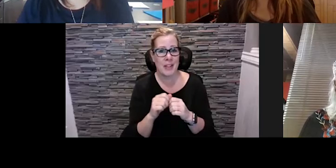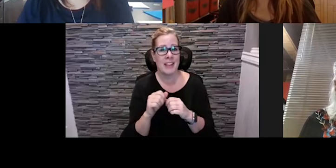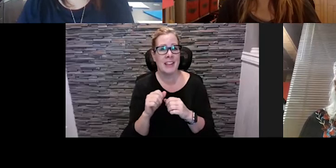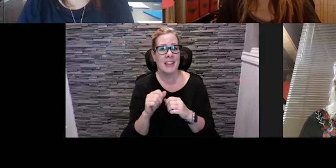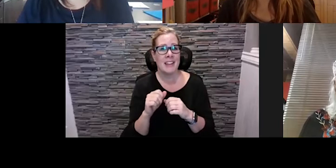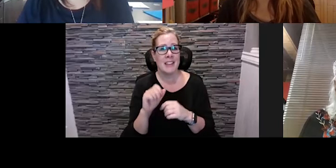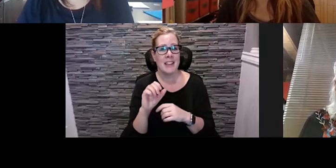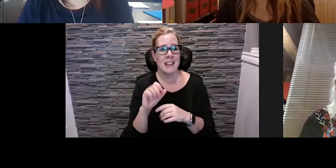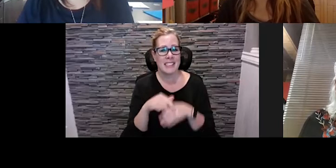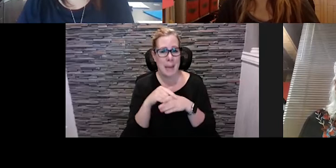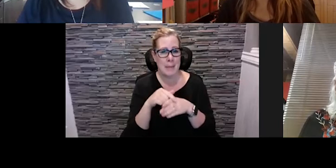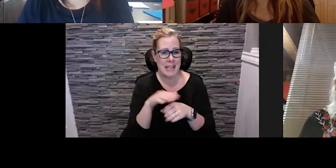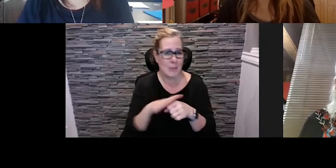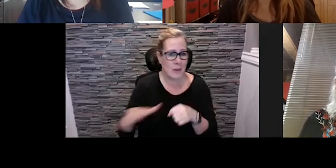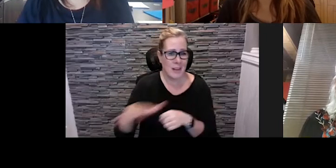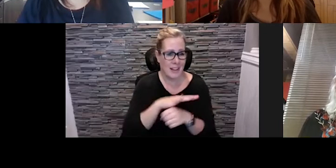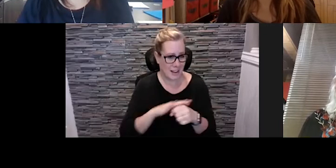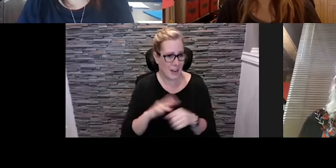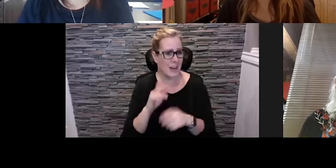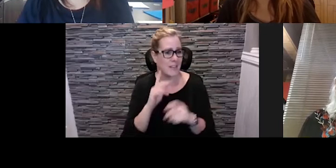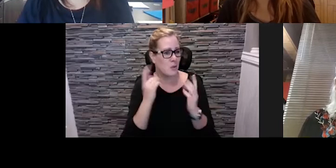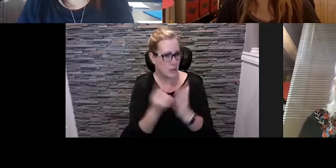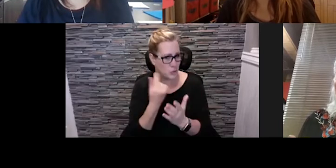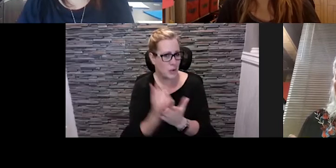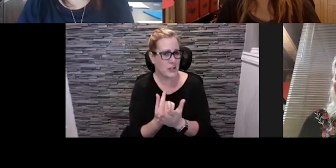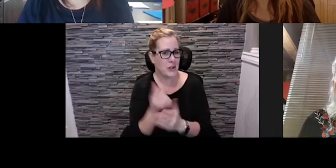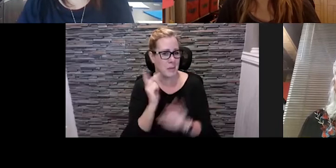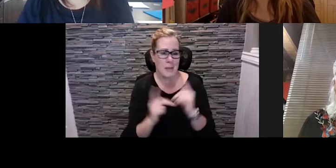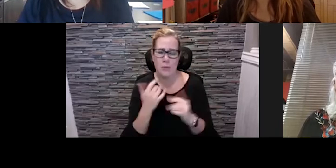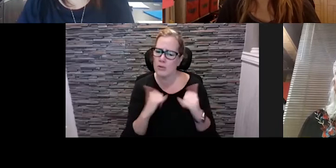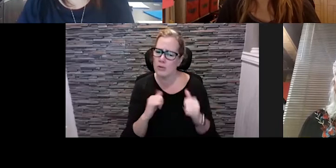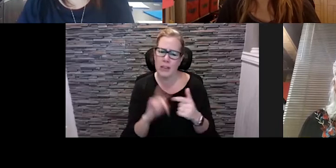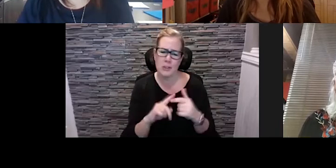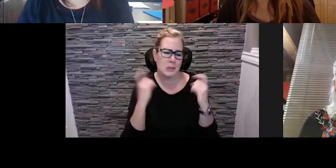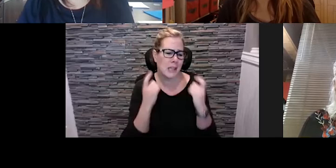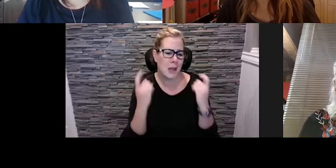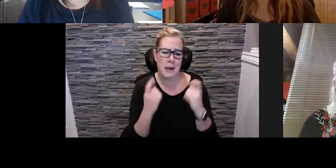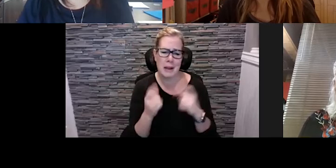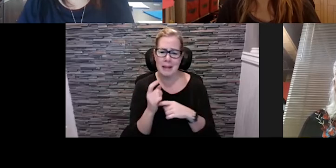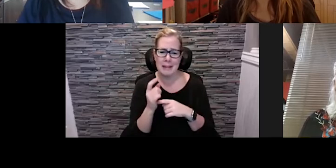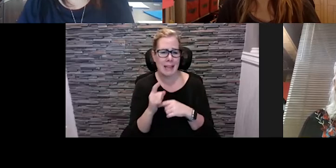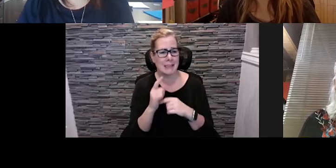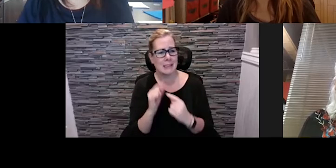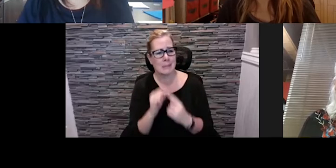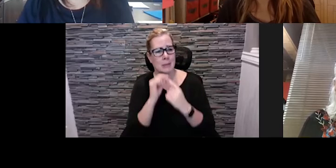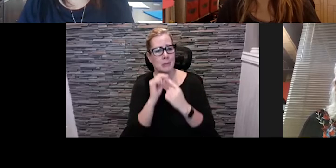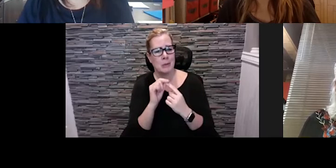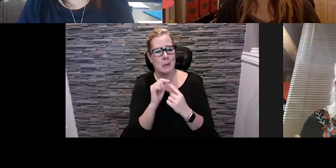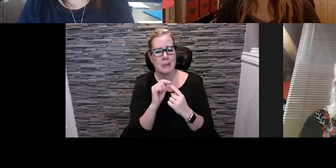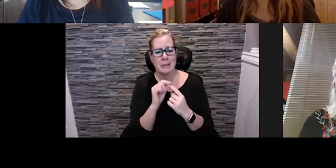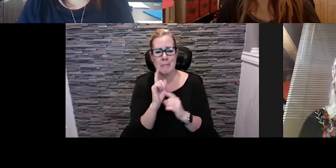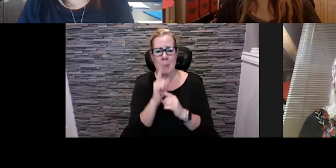were responding to finding ways to still celebrate those those moments in time and create those memories so they can carry with them